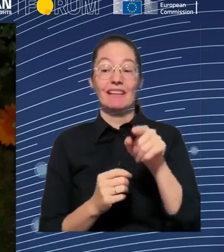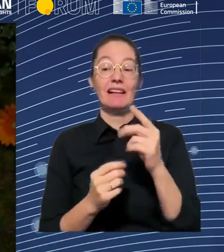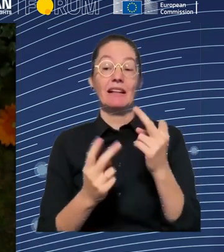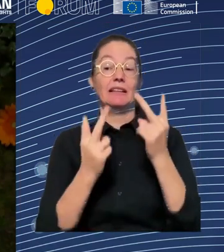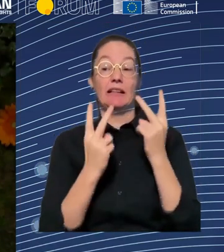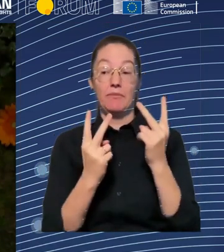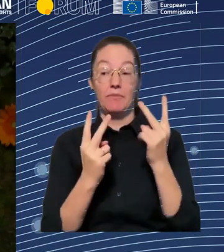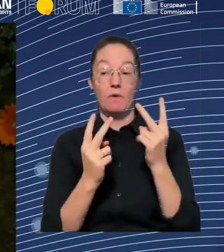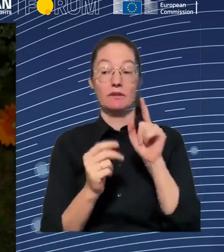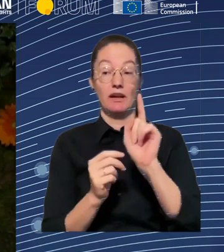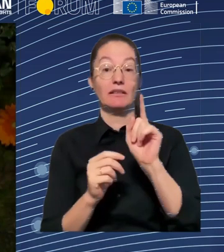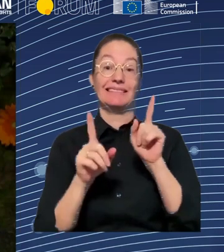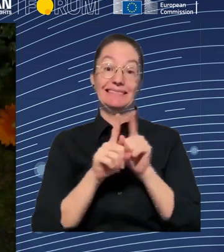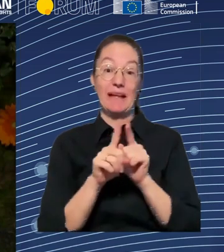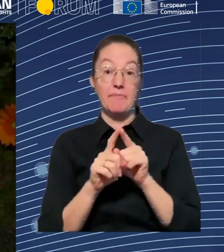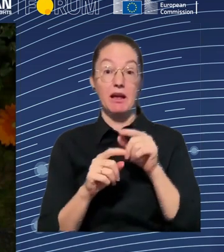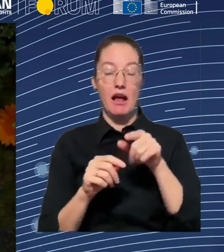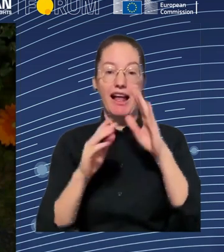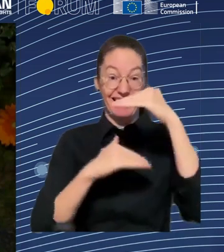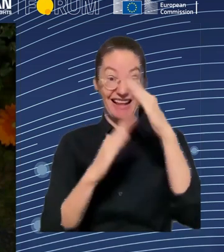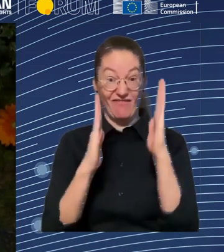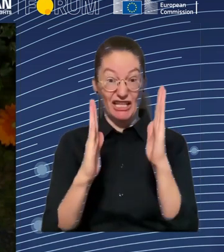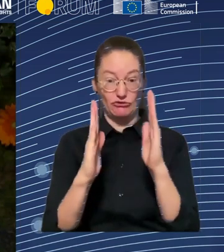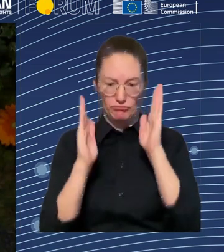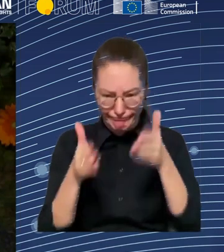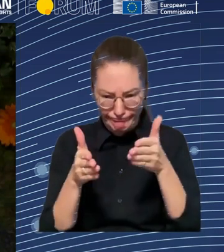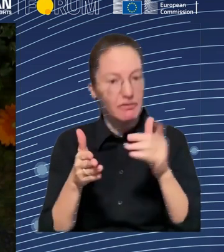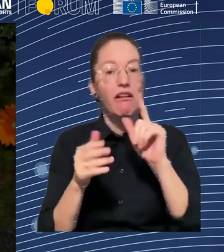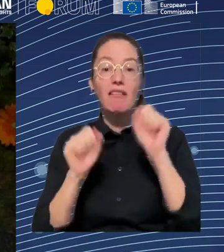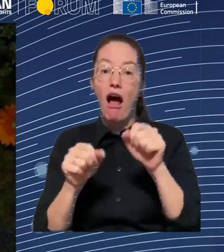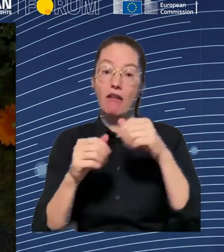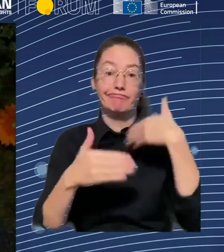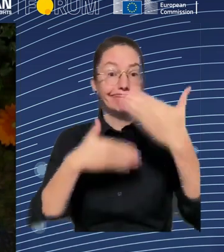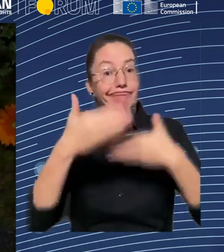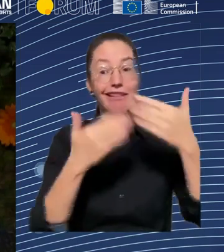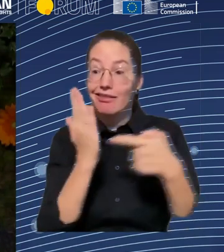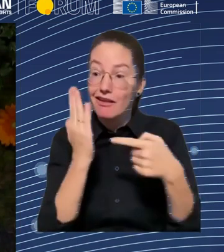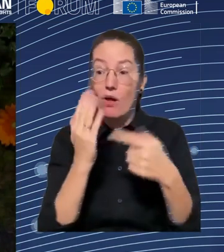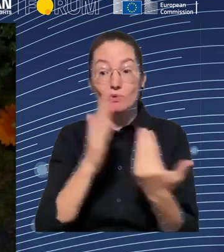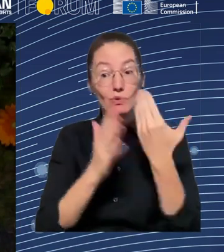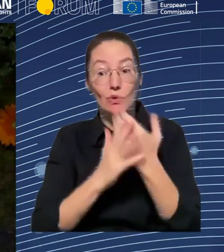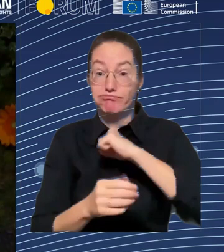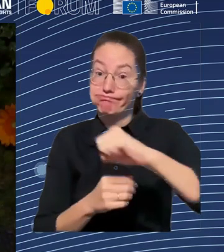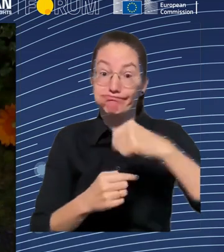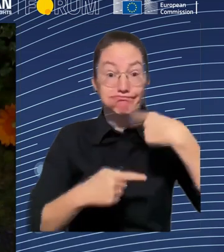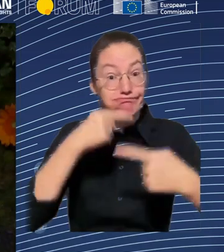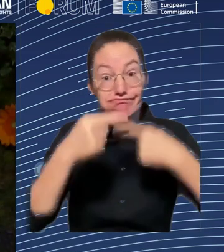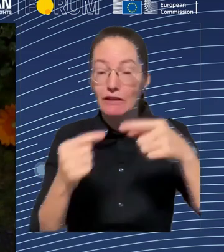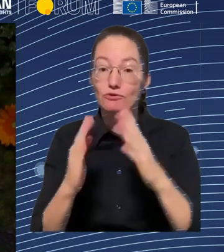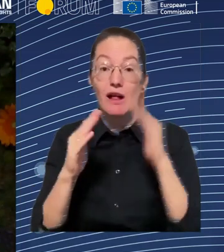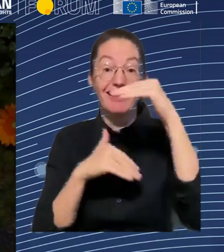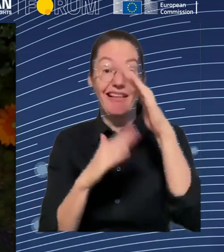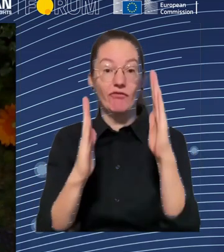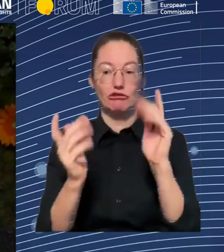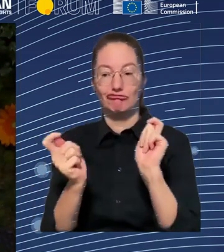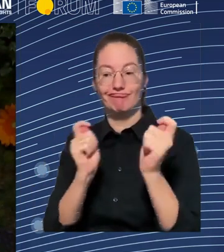it's actually part and parcel of broader management software. Software like SAP, like Oracle, generally sort of business enterprise software